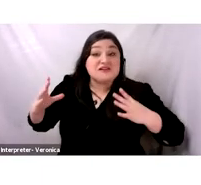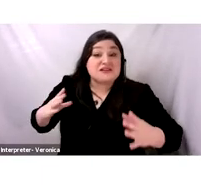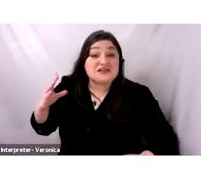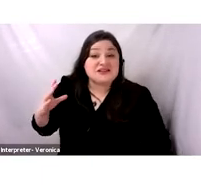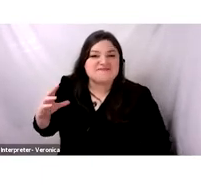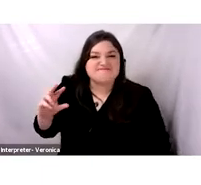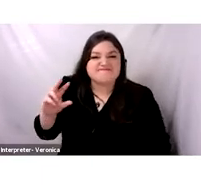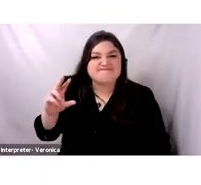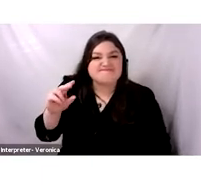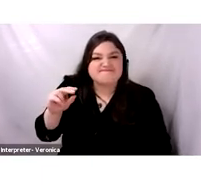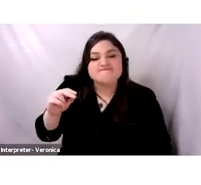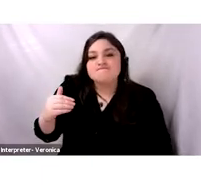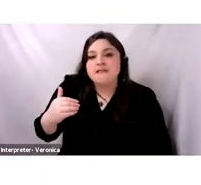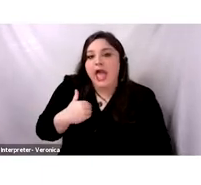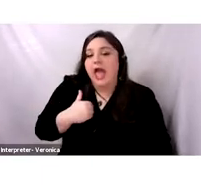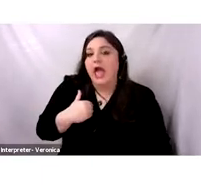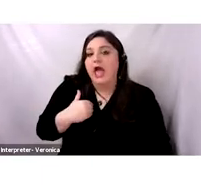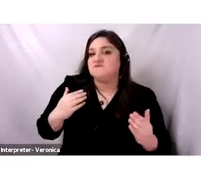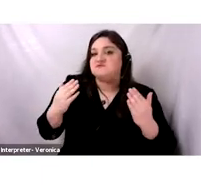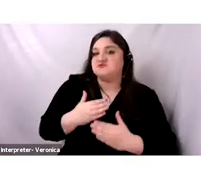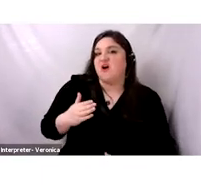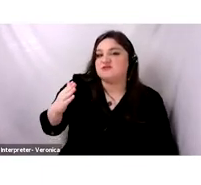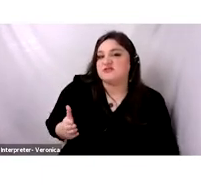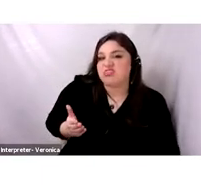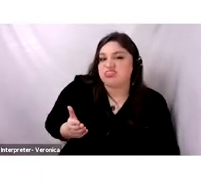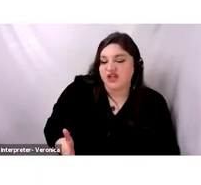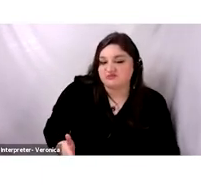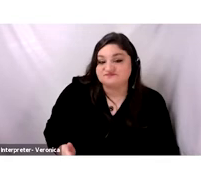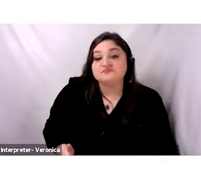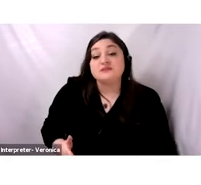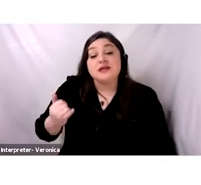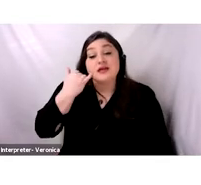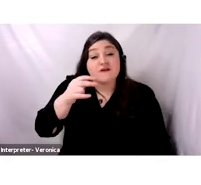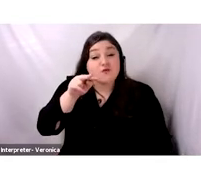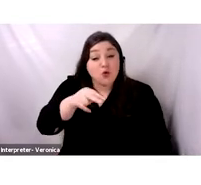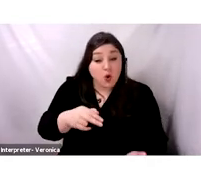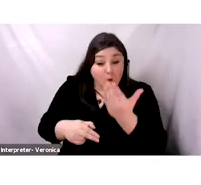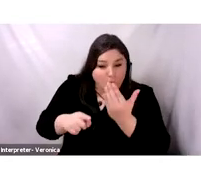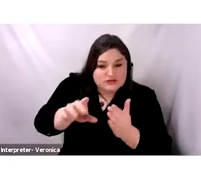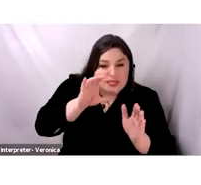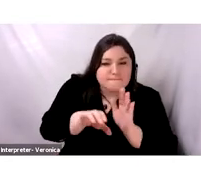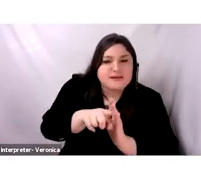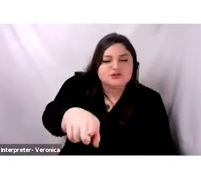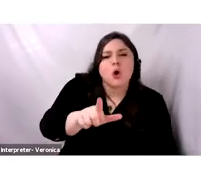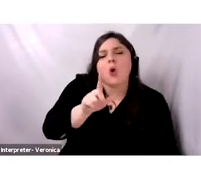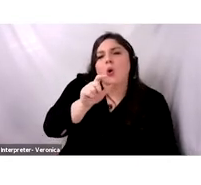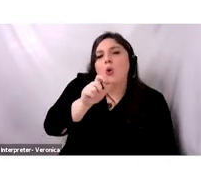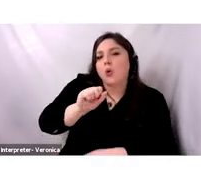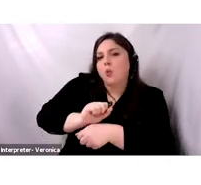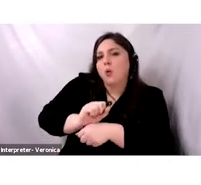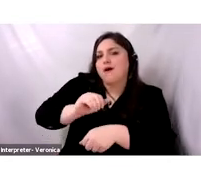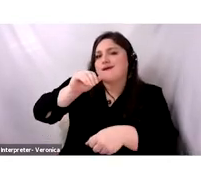many visuals and pictures that we have of the silk factories. Look closer who is working. Children were employed